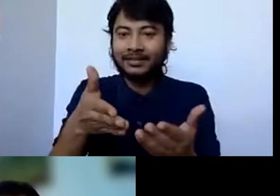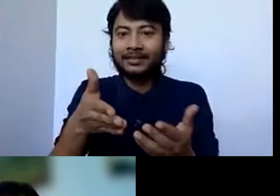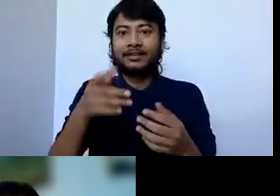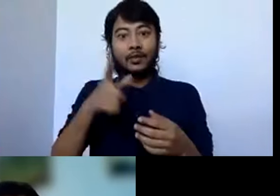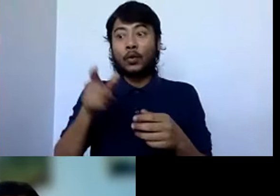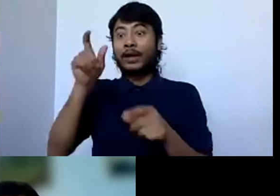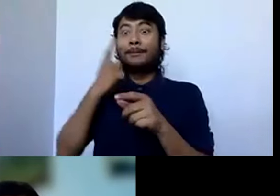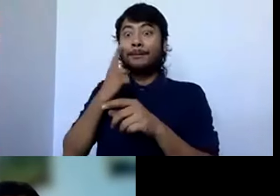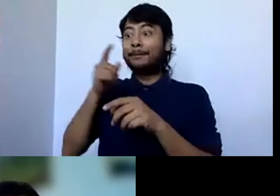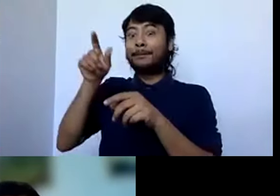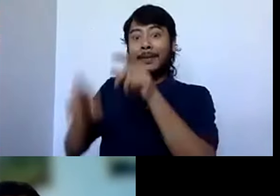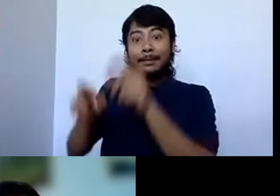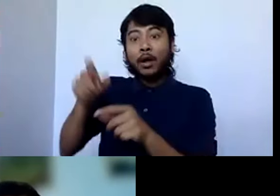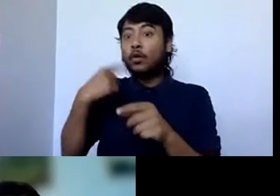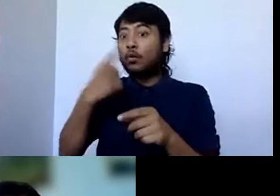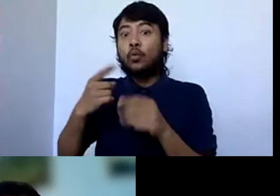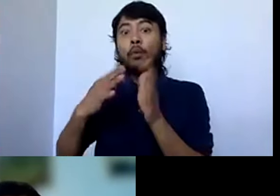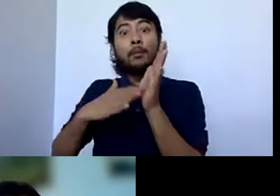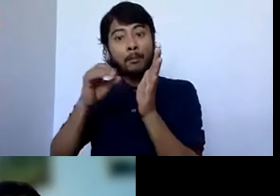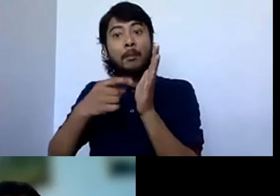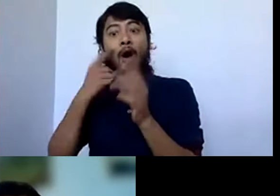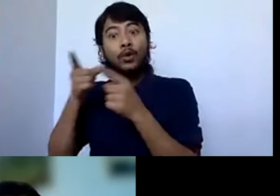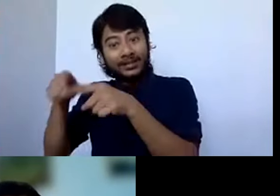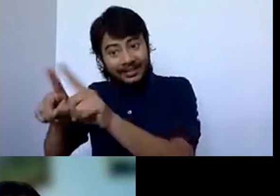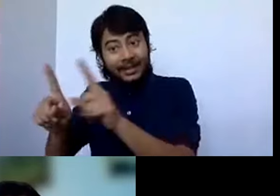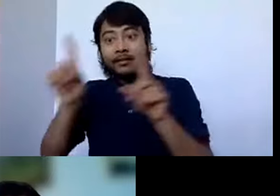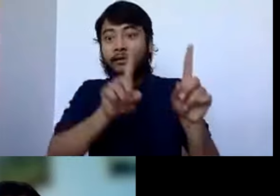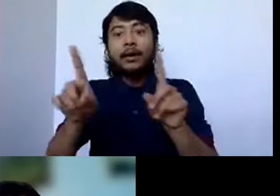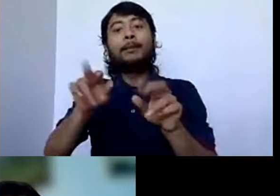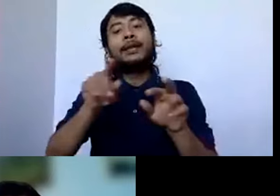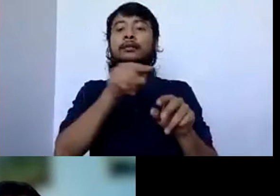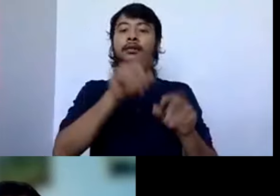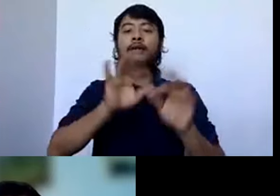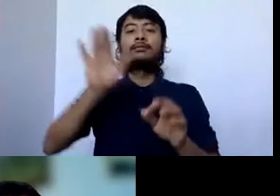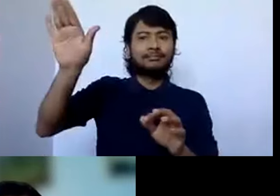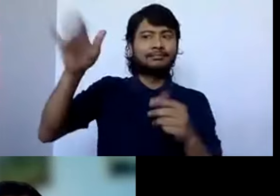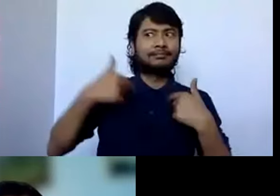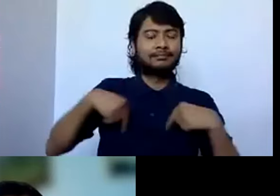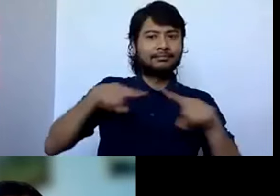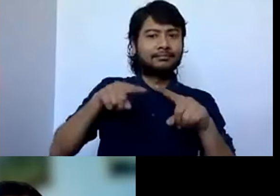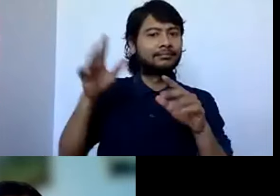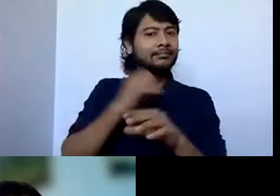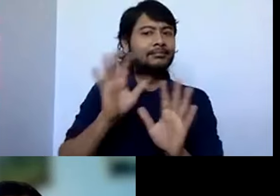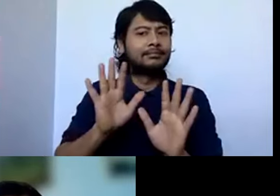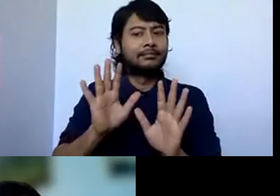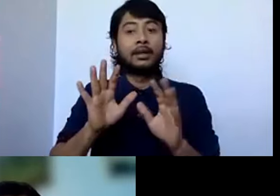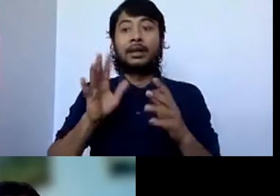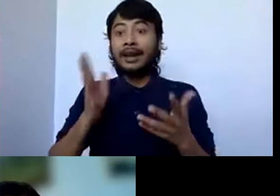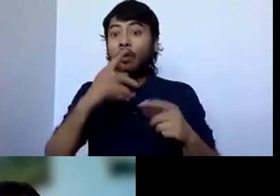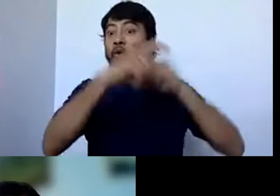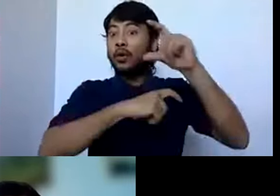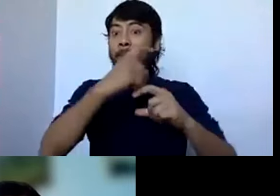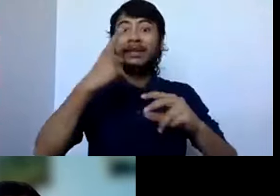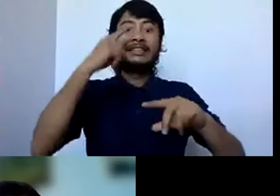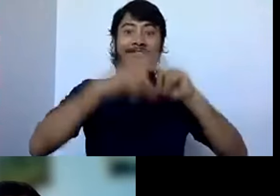When it comes to business and other sectors, you know, obviously, there is resistance. As I said, know, there will always be resistance from whether